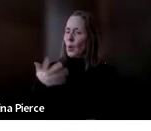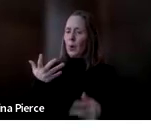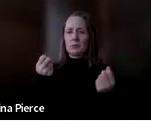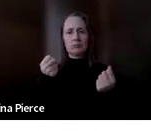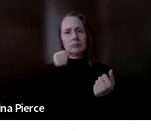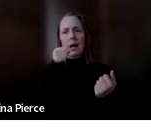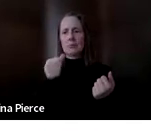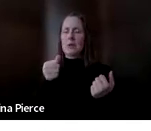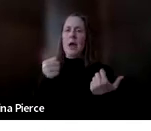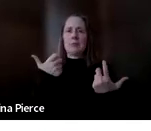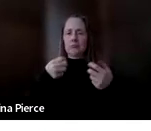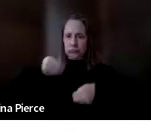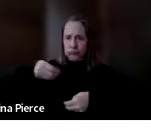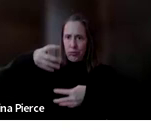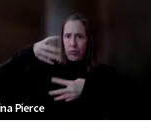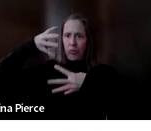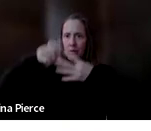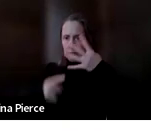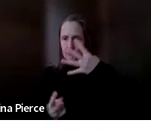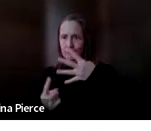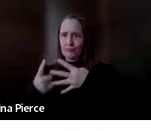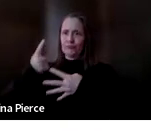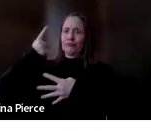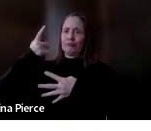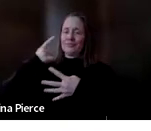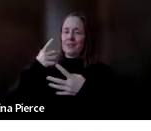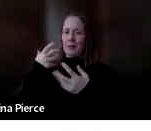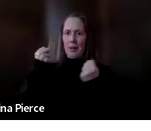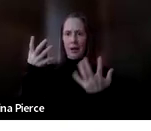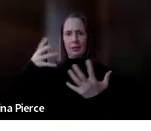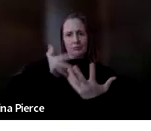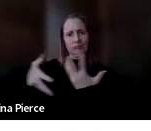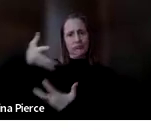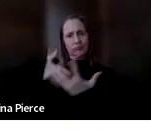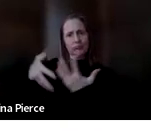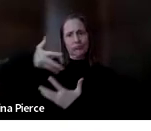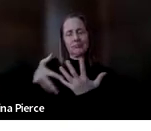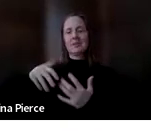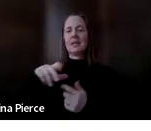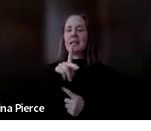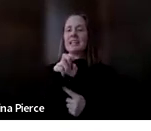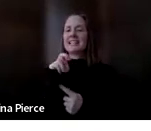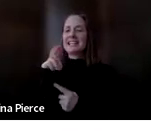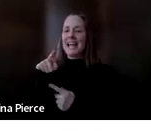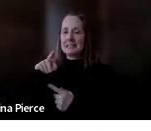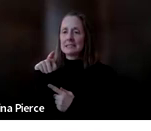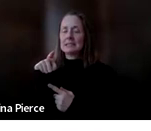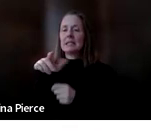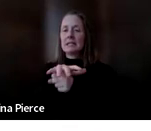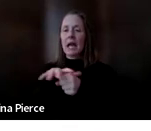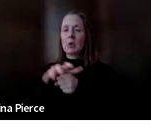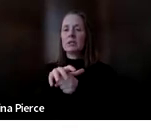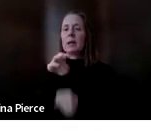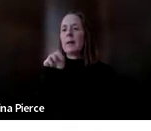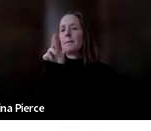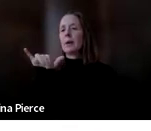I have to actually scroll back up. I'm loving this. Melissa is from Kent County, SLP, AAC, Mary Free Bed.